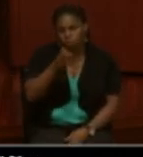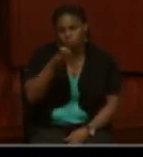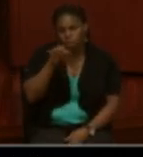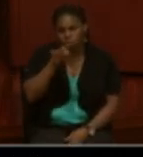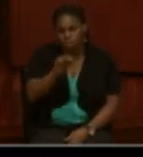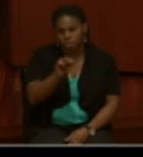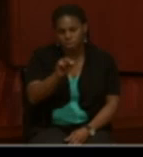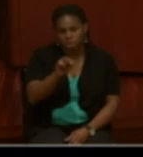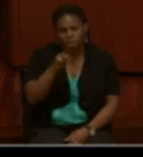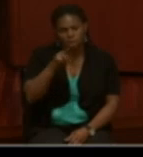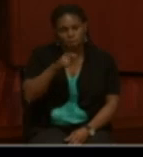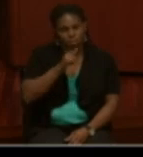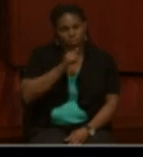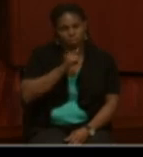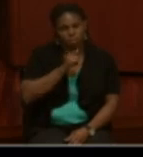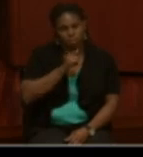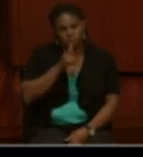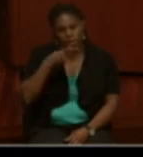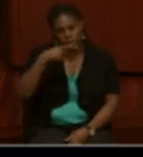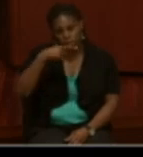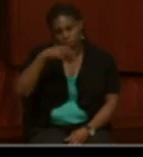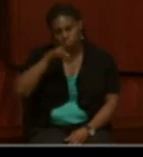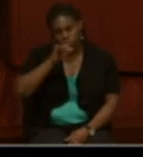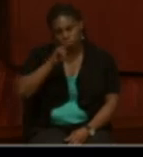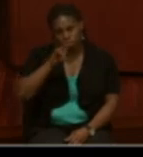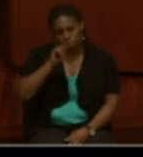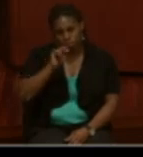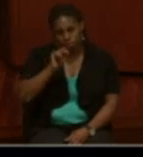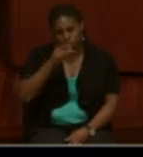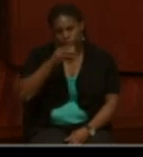Company G of the 3rd U.S. colored infantry.